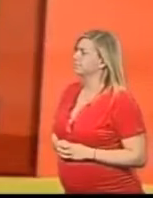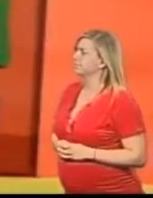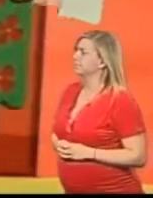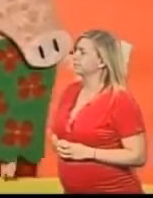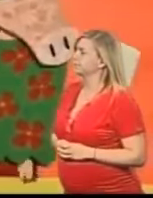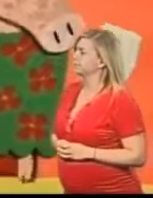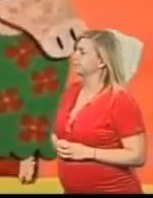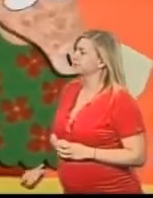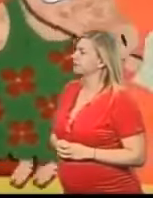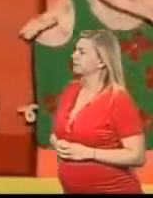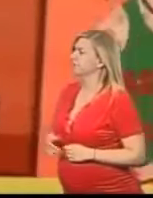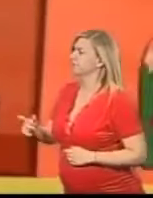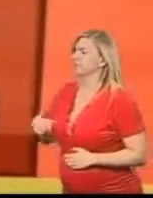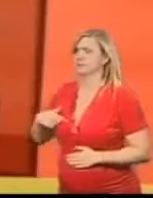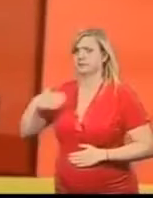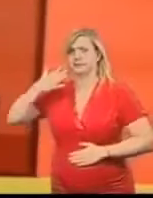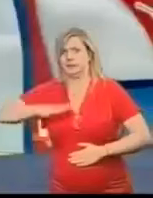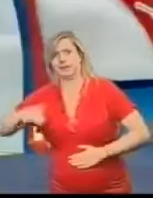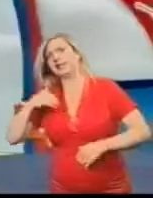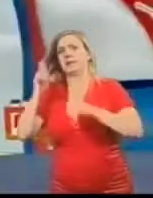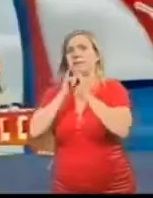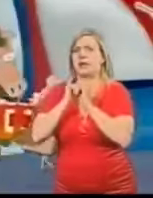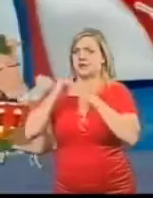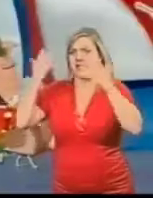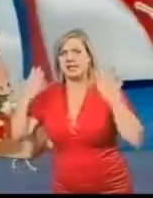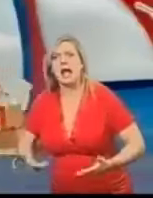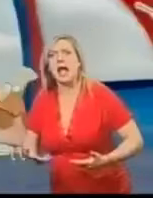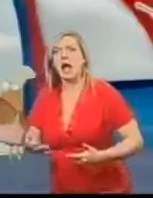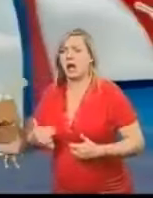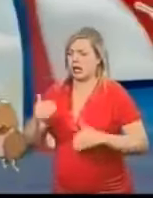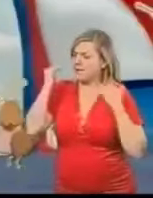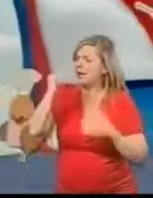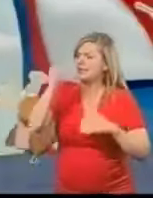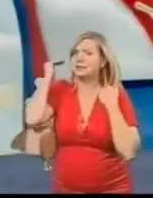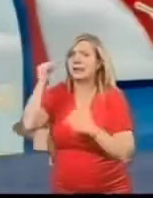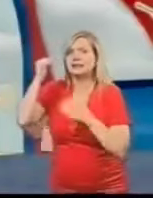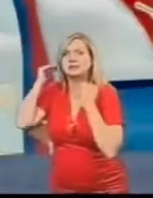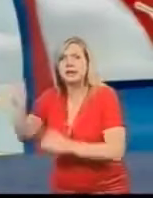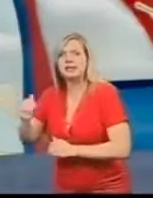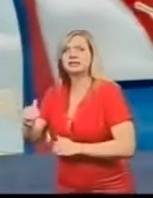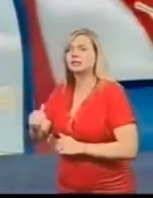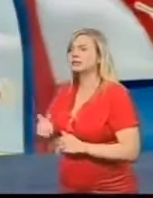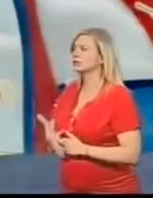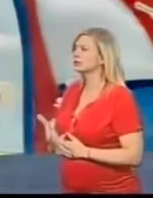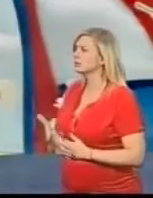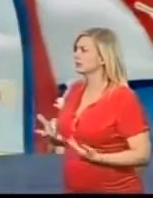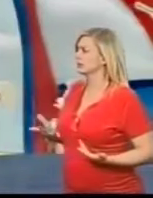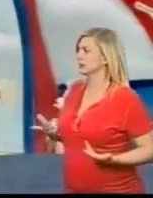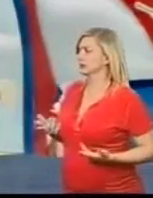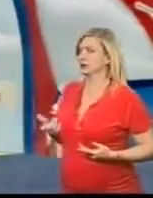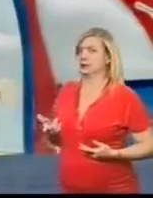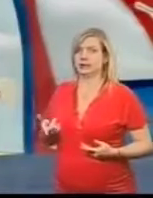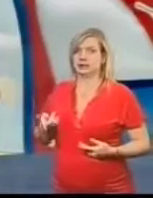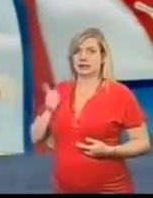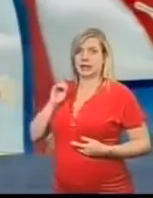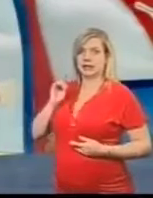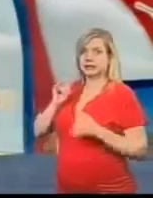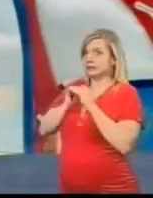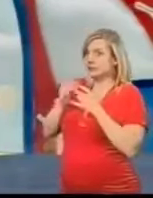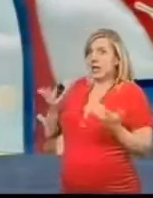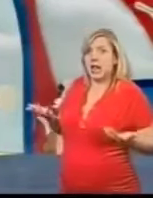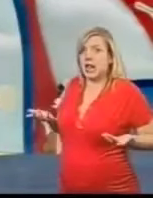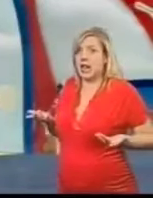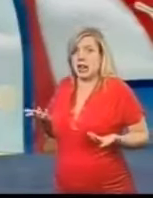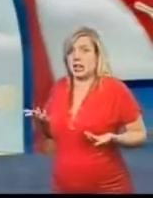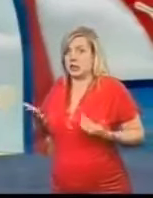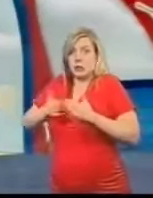I need milk, said Cipollata urgently Pints and pints That's all the milk we've got, said Clara Dippy needs it all for